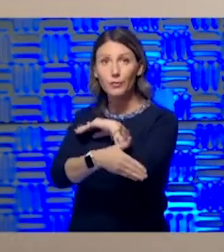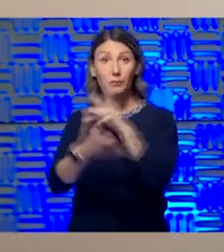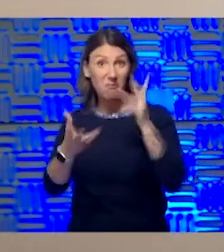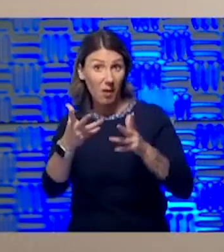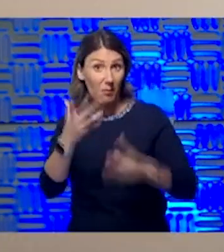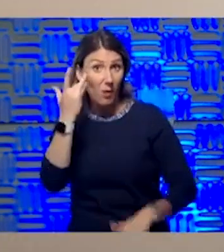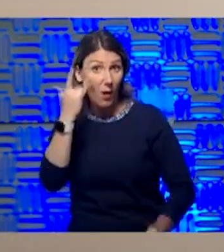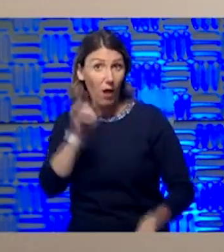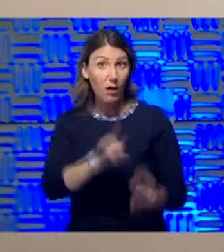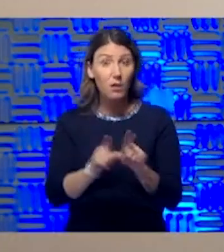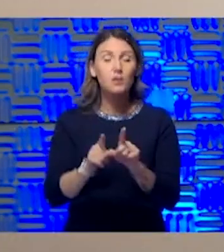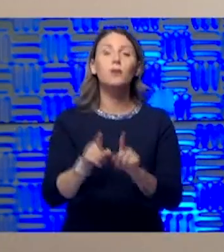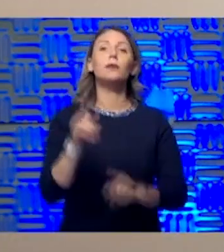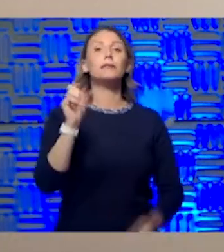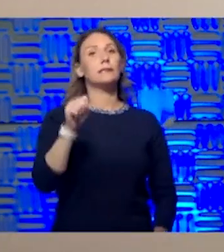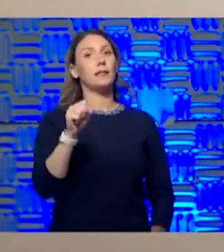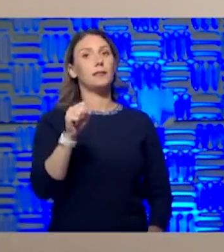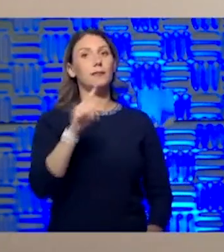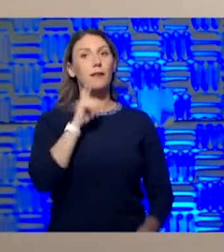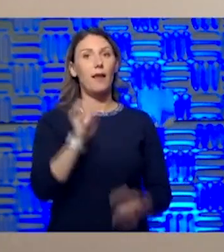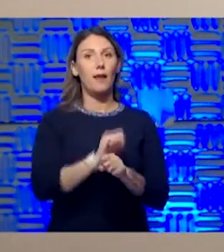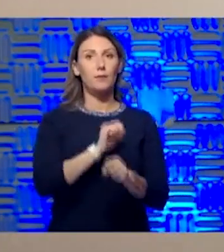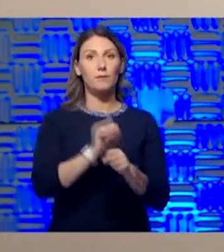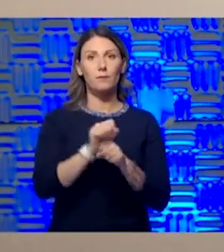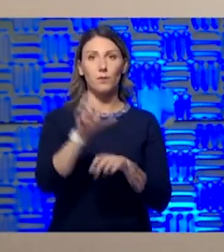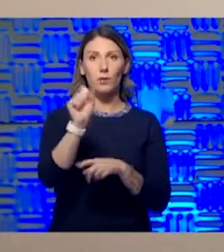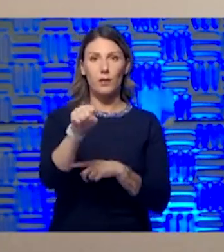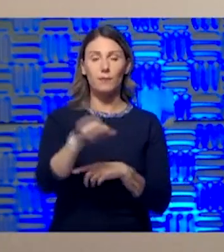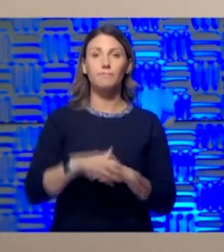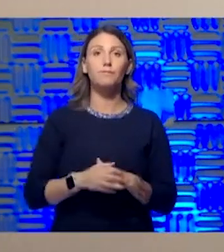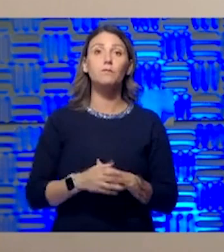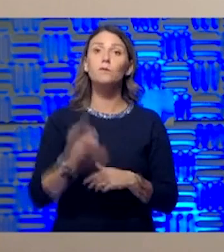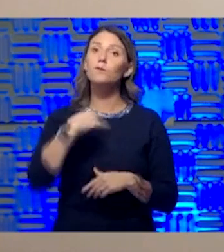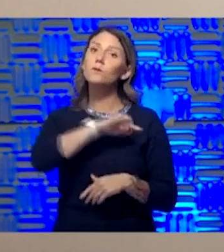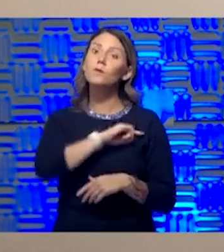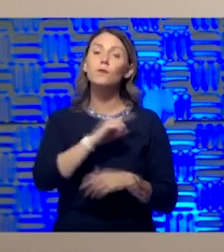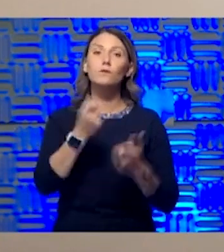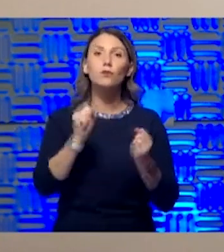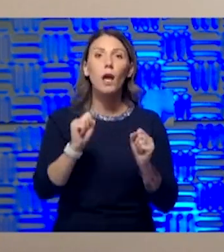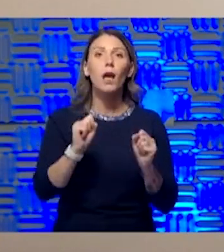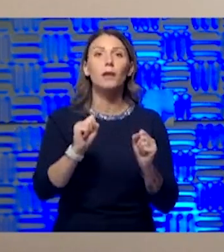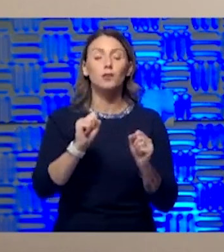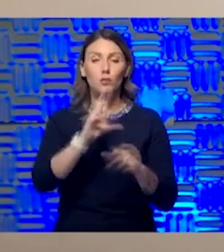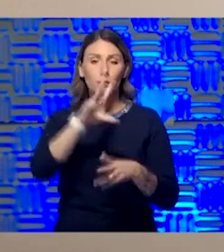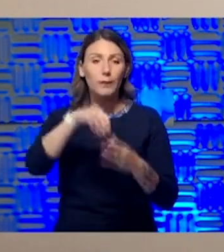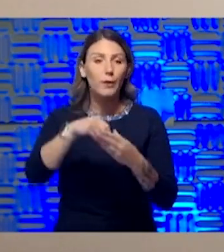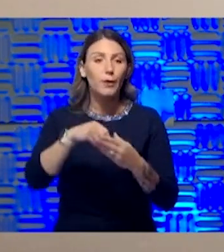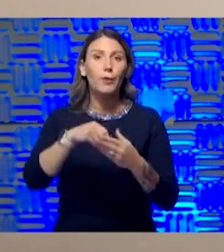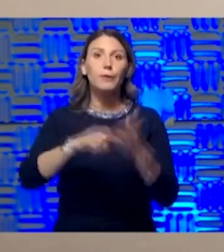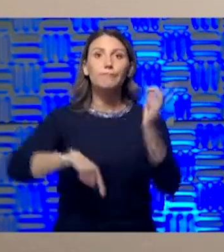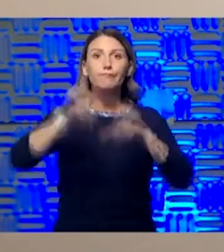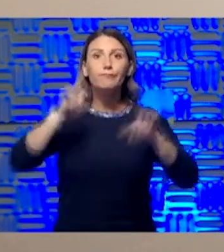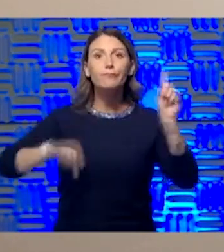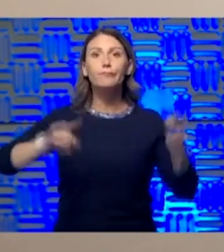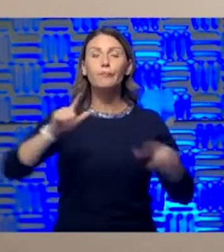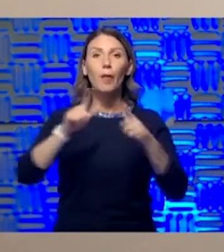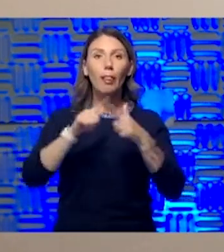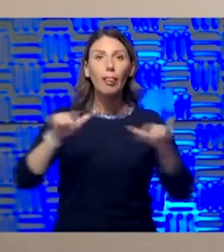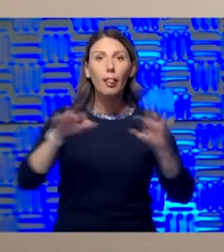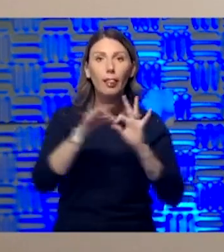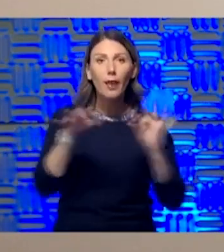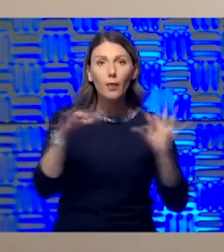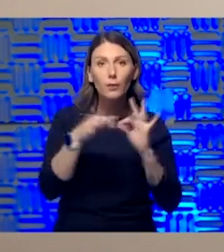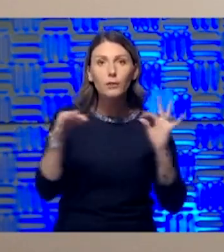Absolutely it does. So we've been trying to do things in multiple languages, including for some of the refugee populations.